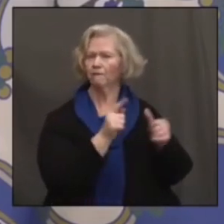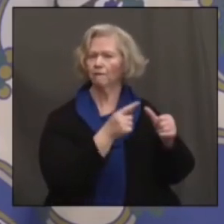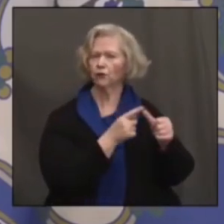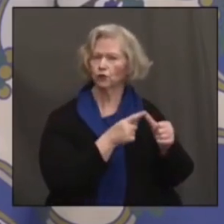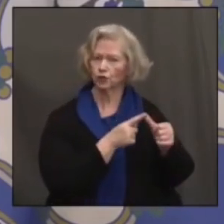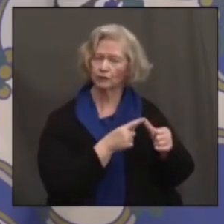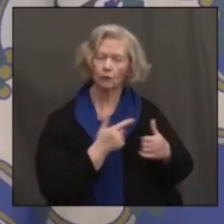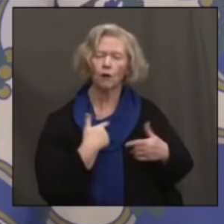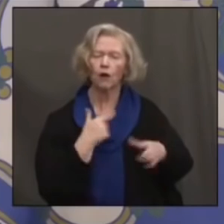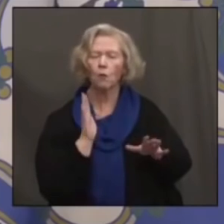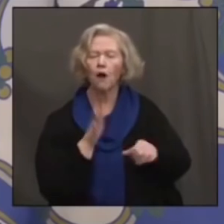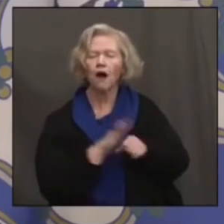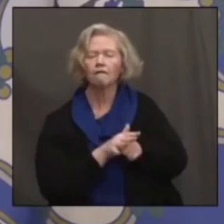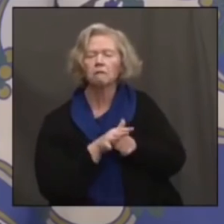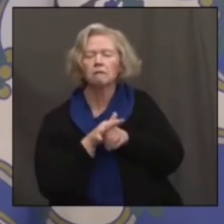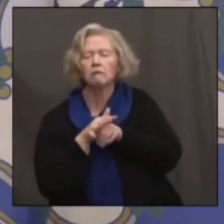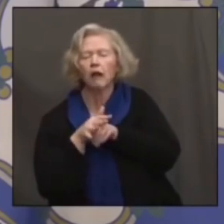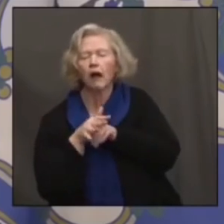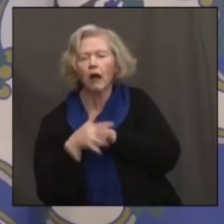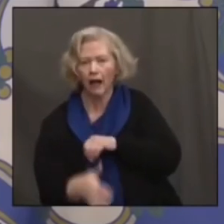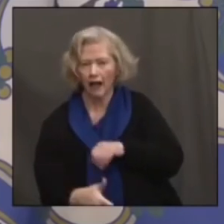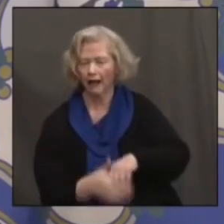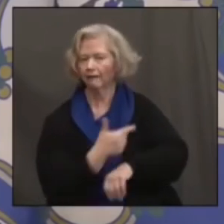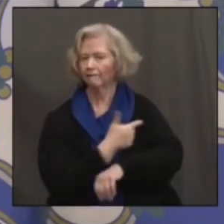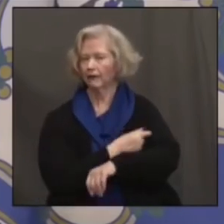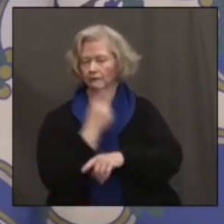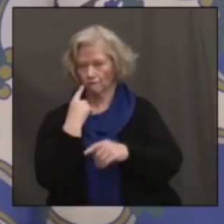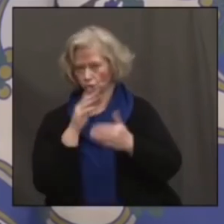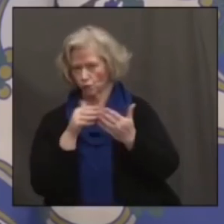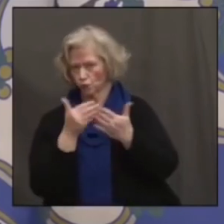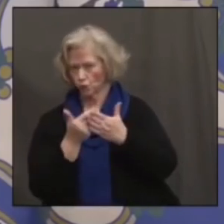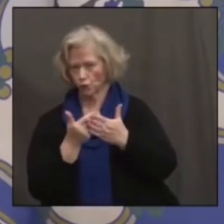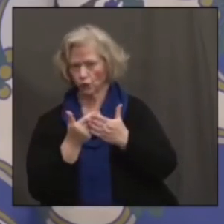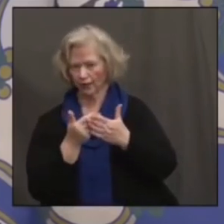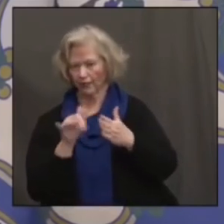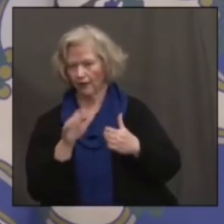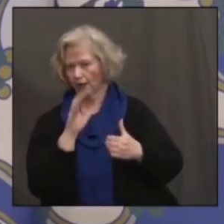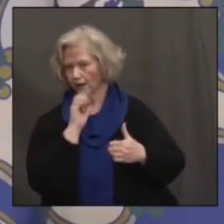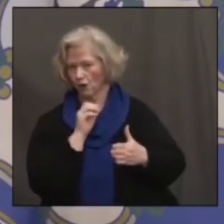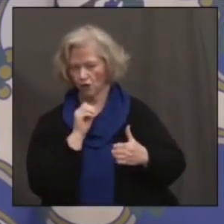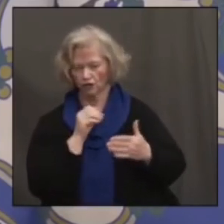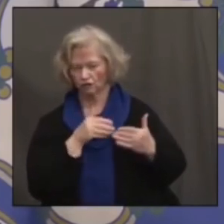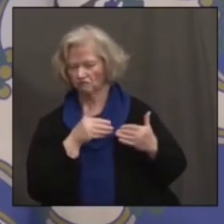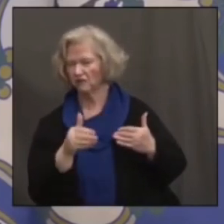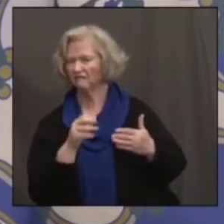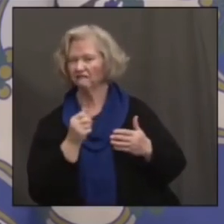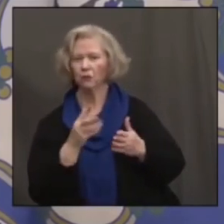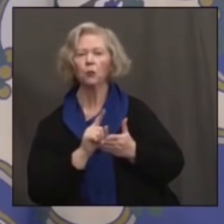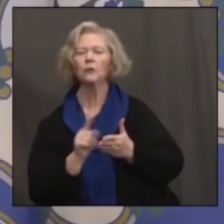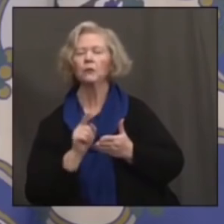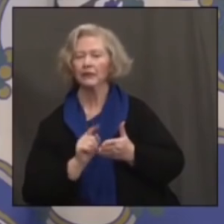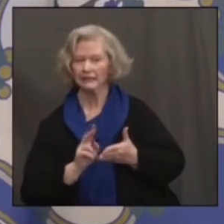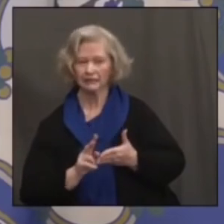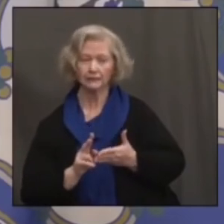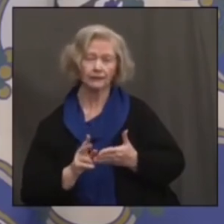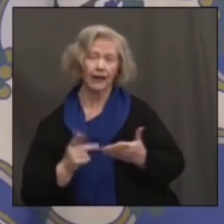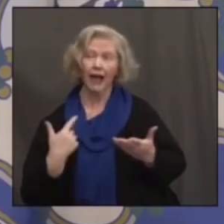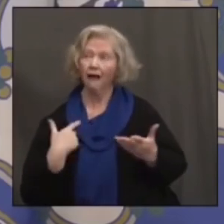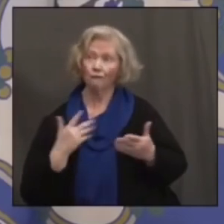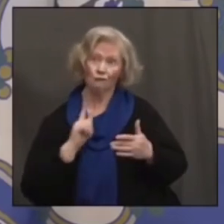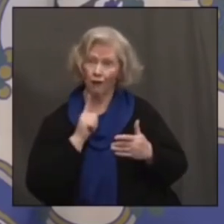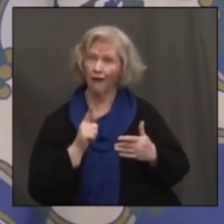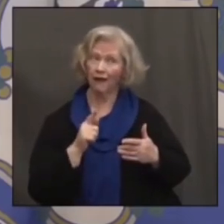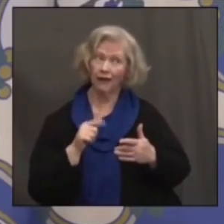plenty of vaccines for everybody in this age cohort over the course of the next couple of weeks, and we're going to have plenty of vaccines for everybody